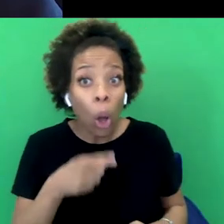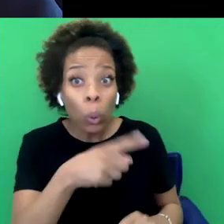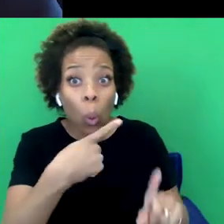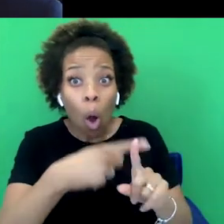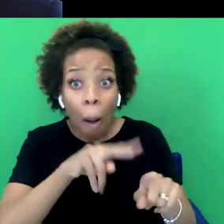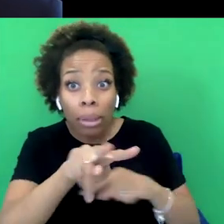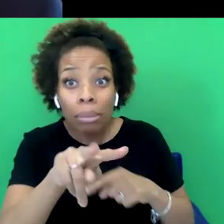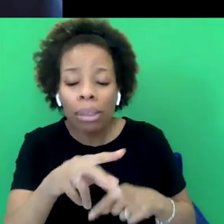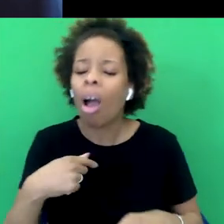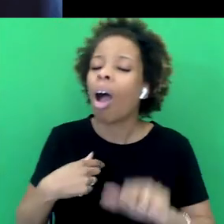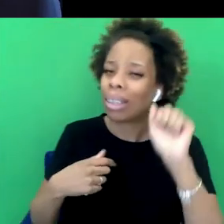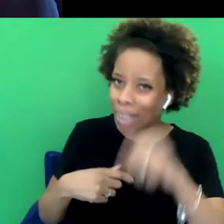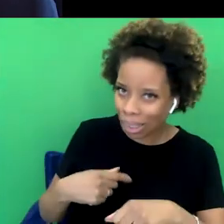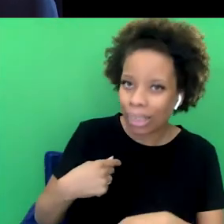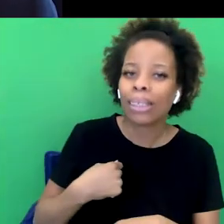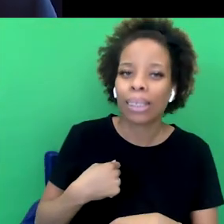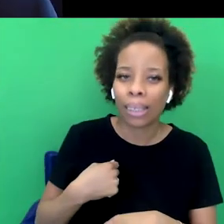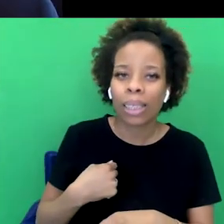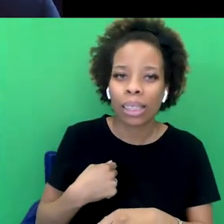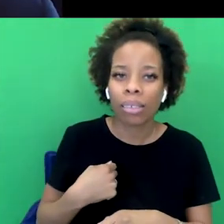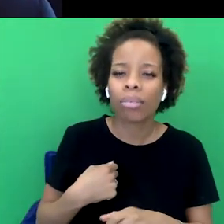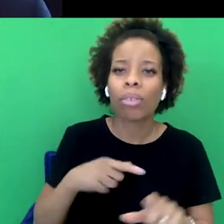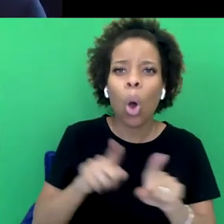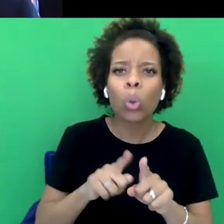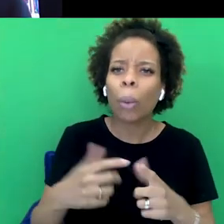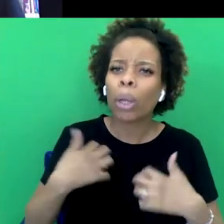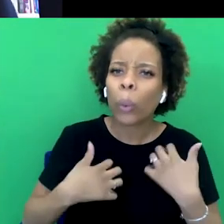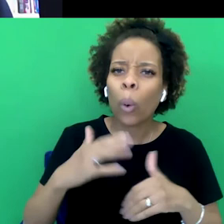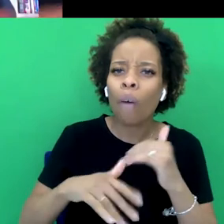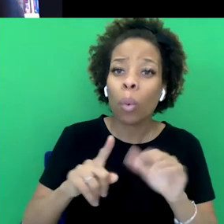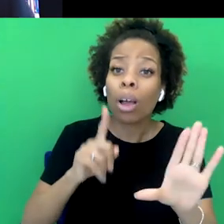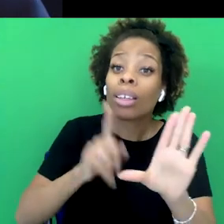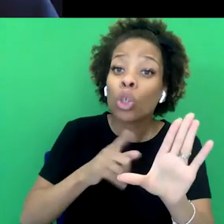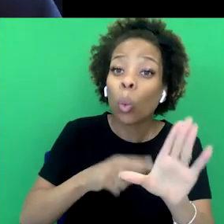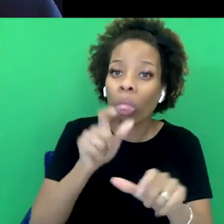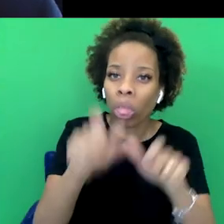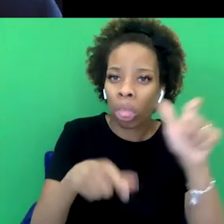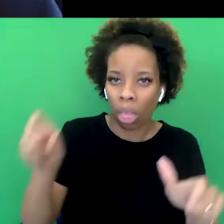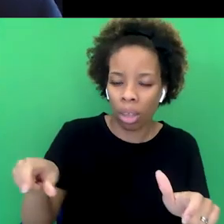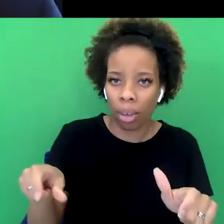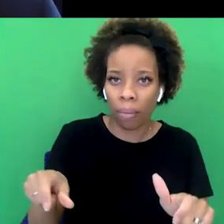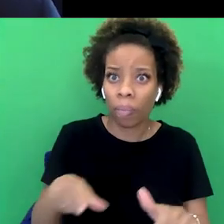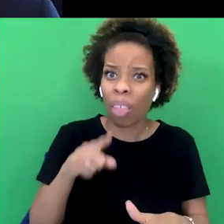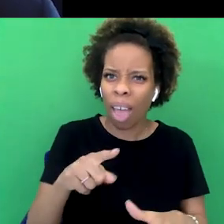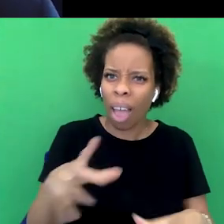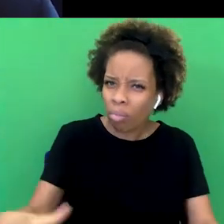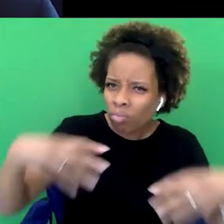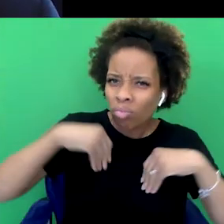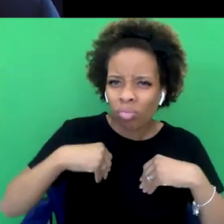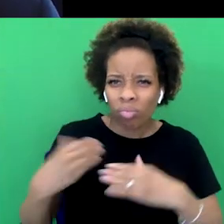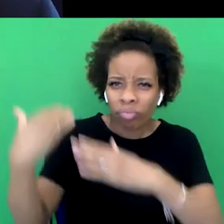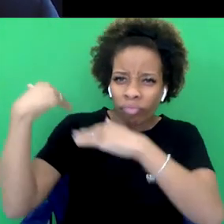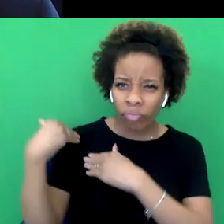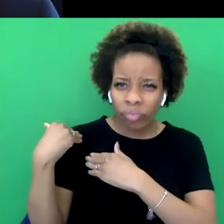Yeah, I am. And actually, the other thing that makes optimistic is young people, because they've not only embraced Black Lives Matter, they